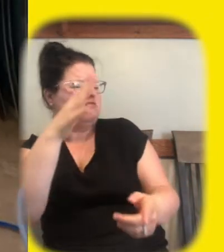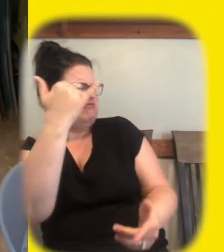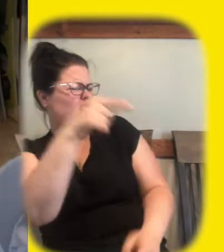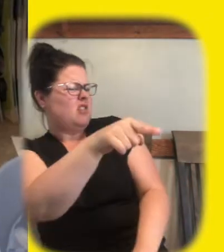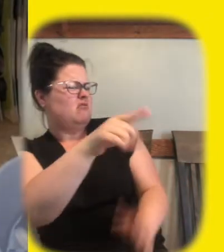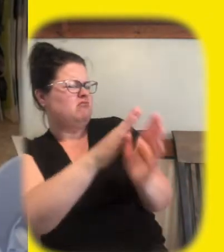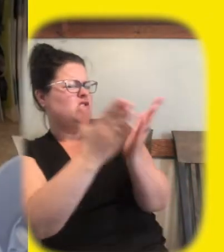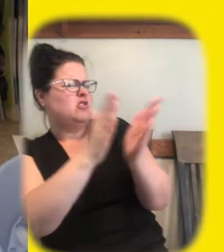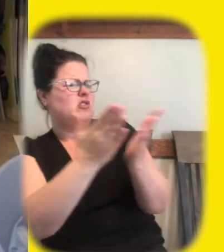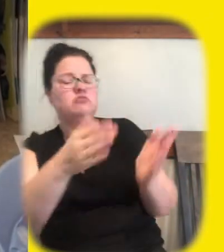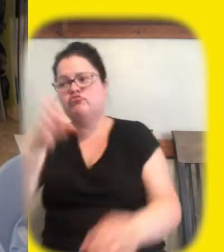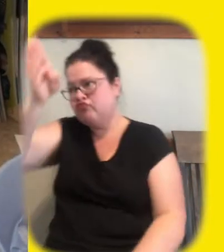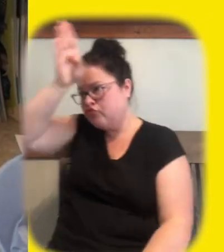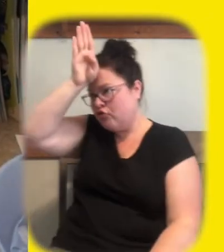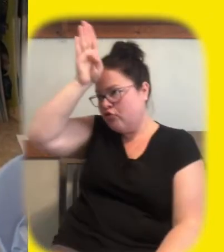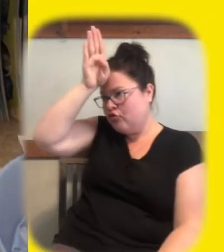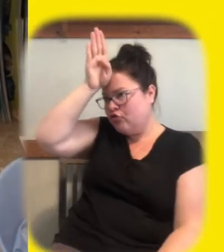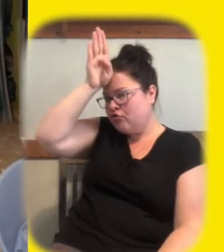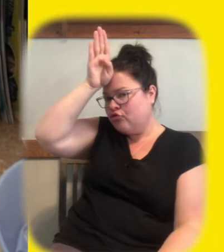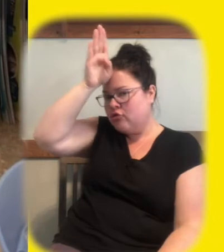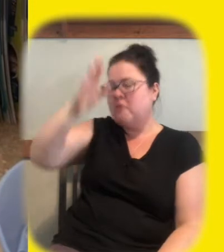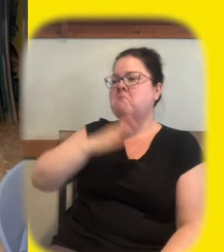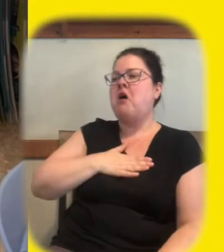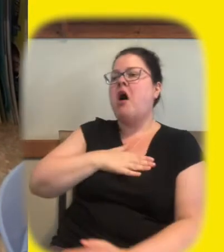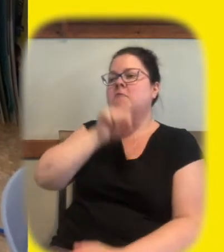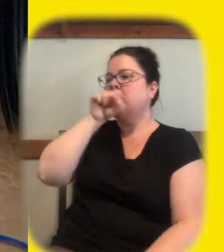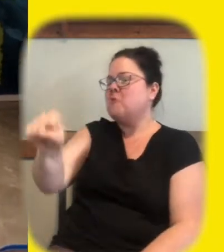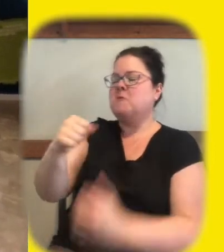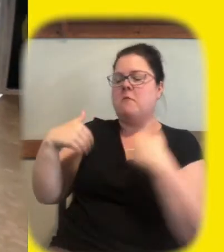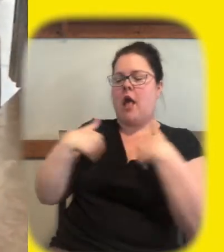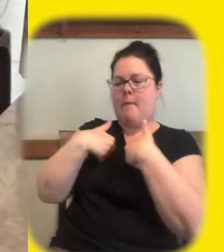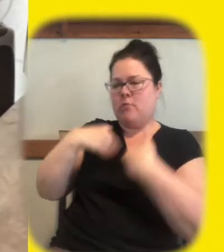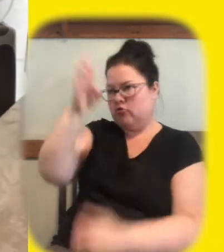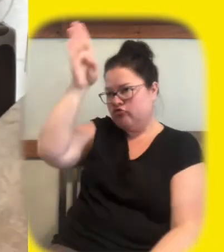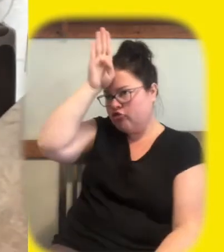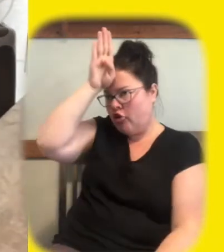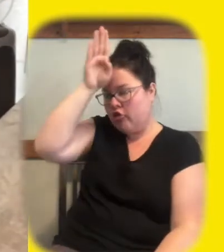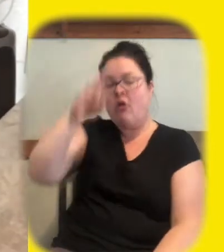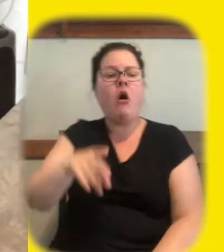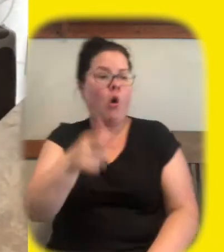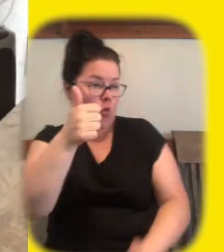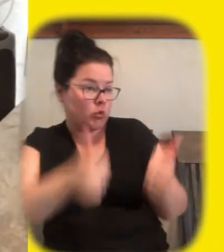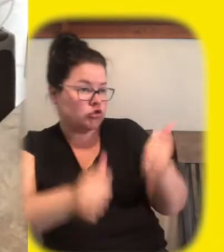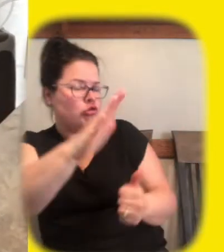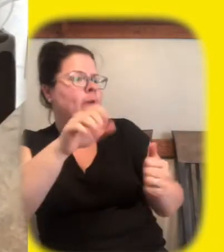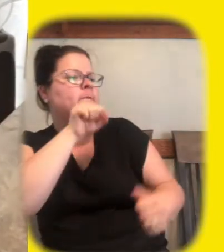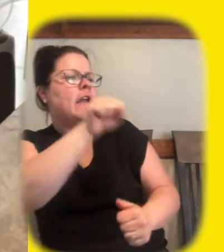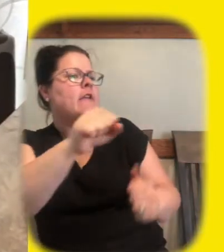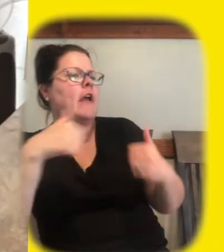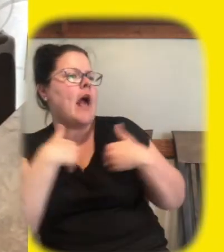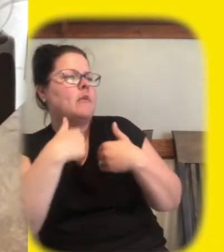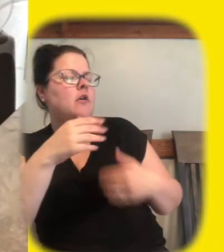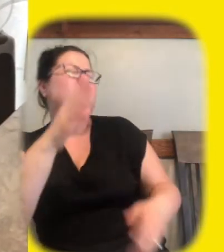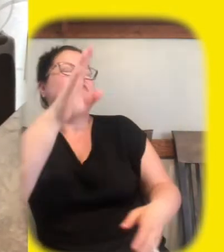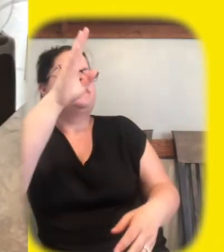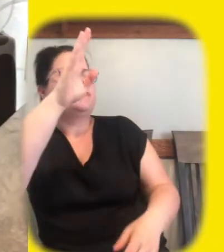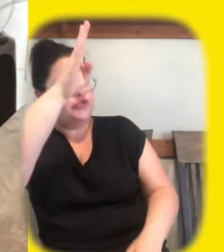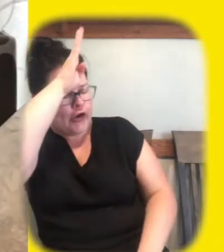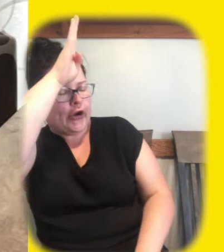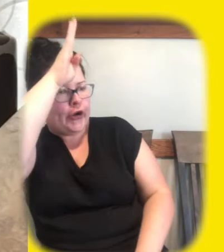how come you have this book what is your favorite animal